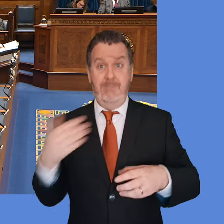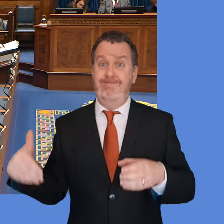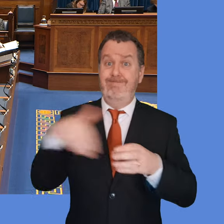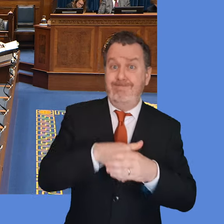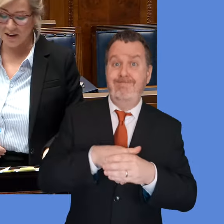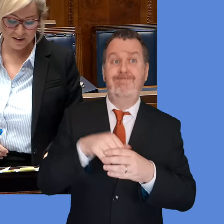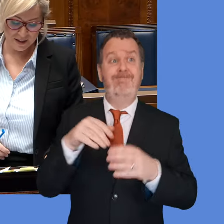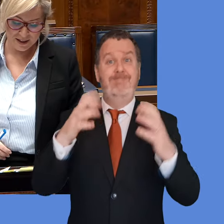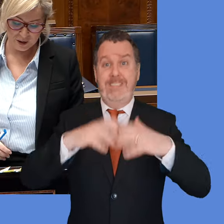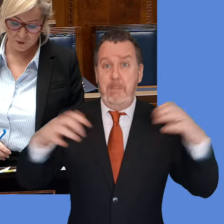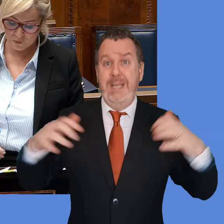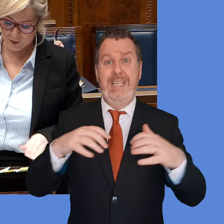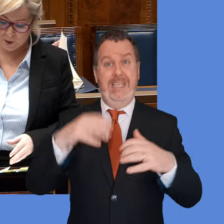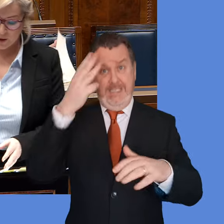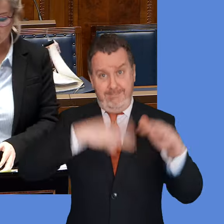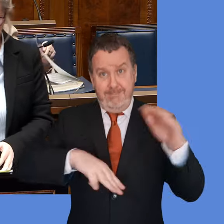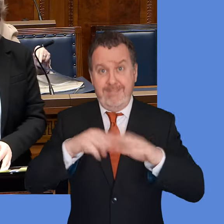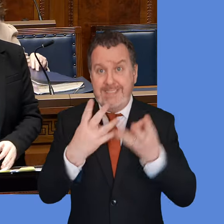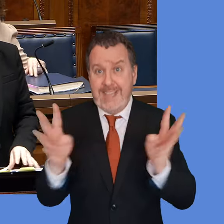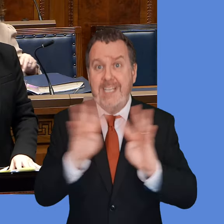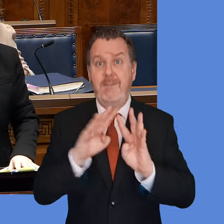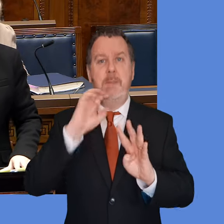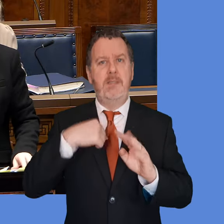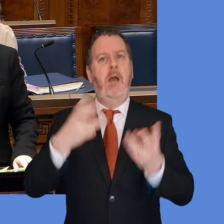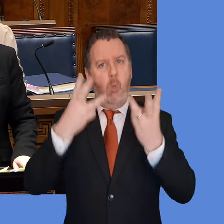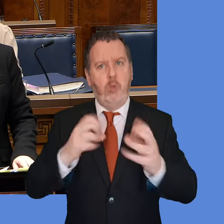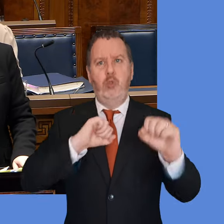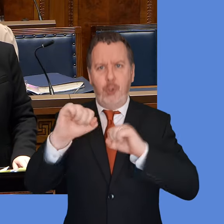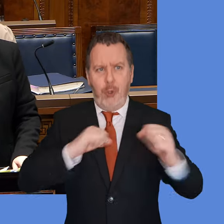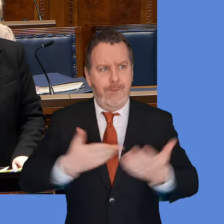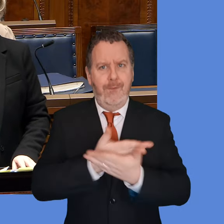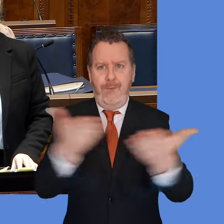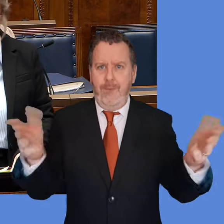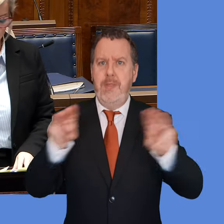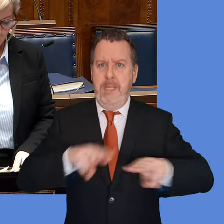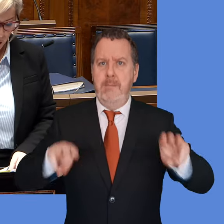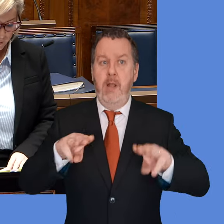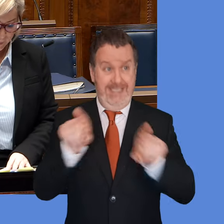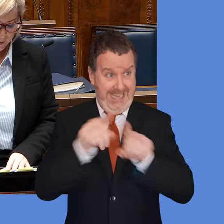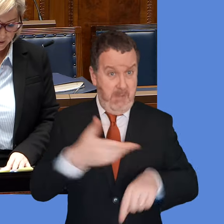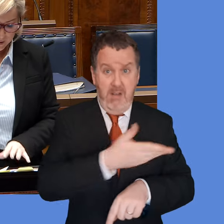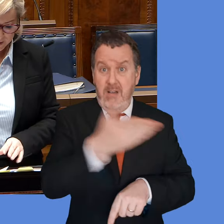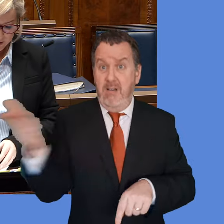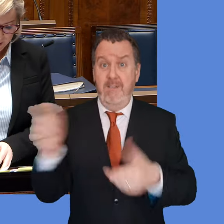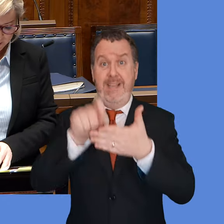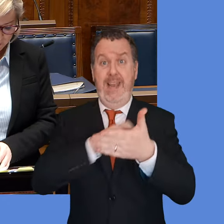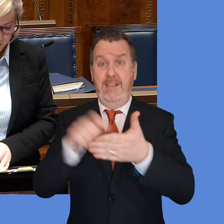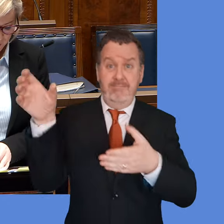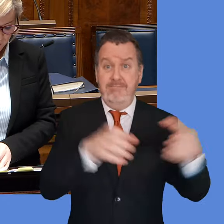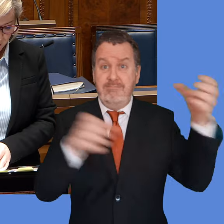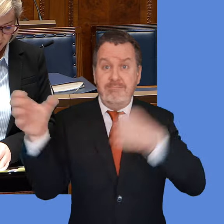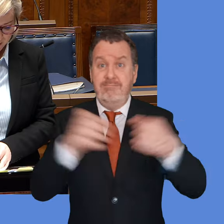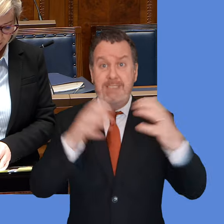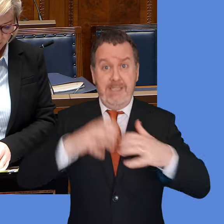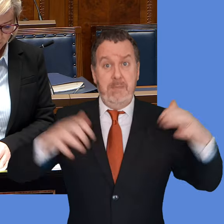to be. I'm here in the Executive Office, part of the Executive, because I want to be and because I want to serve all of the people. That's the mandate